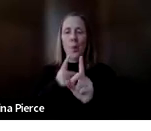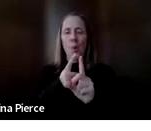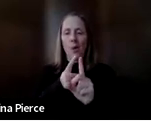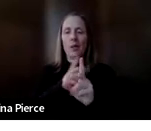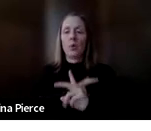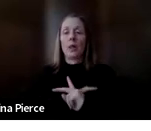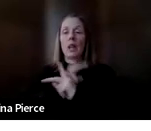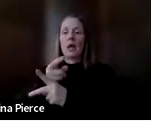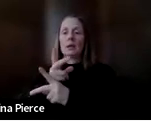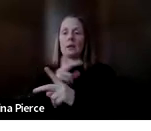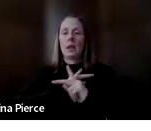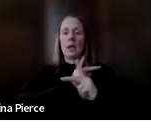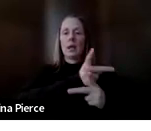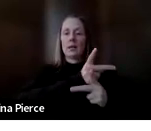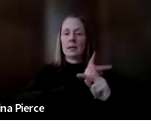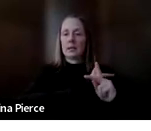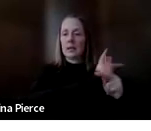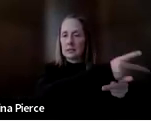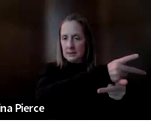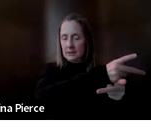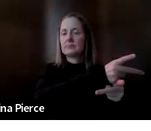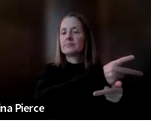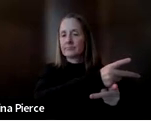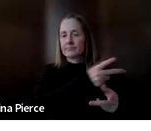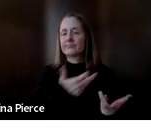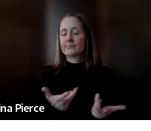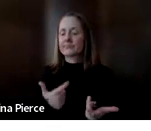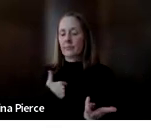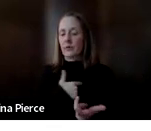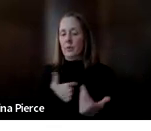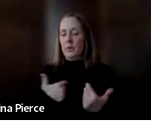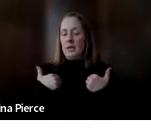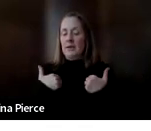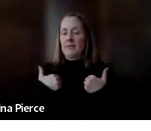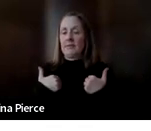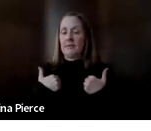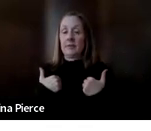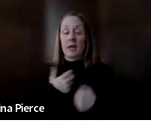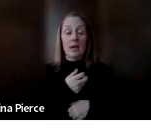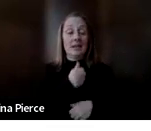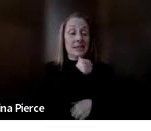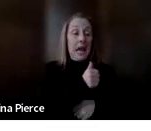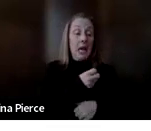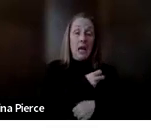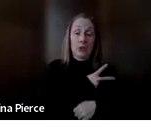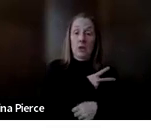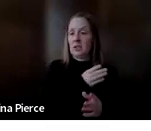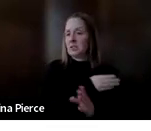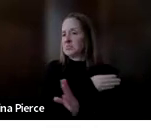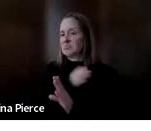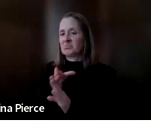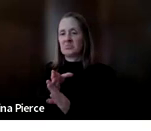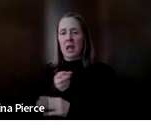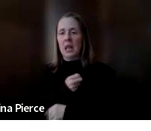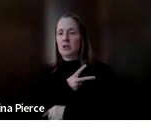in. So we have devices, non-electronic to electronic assistive technology devices